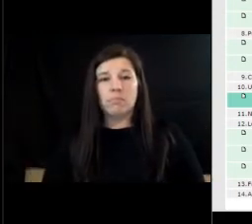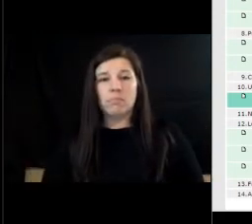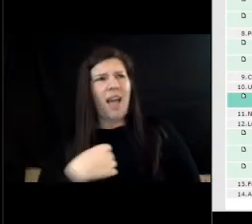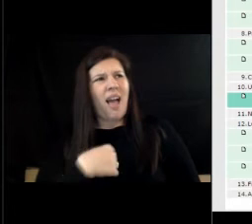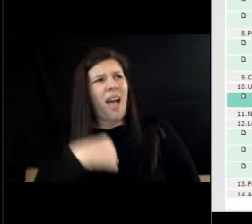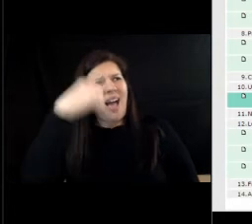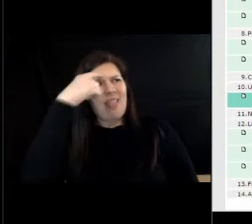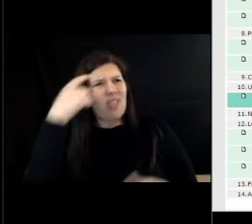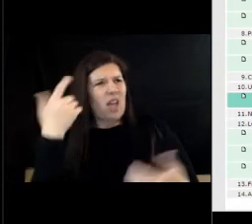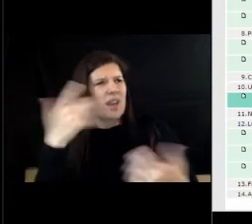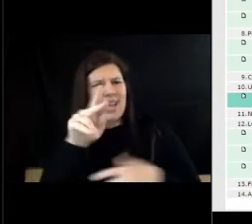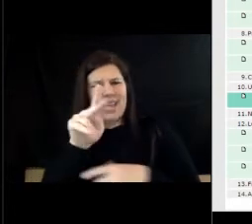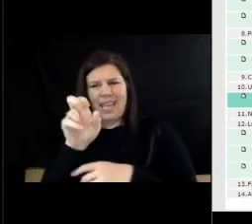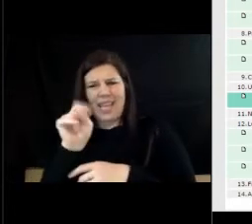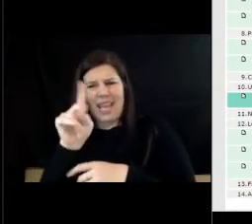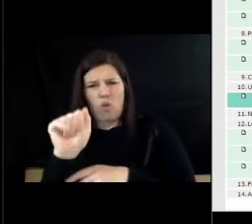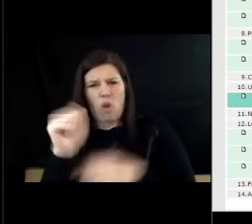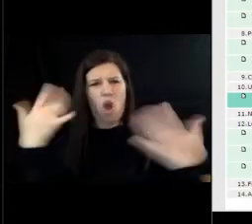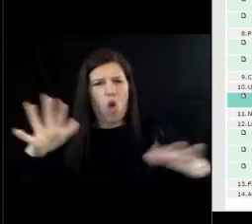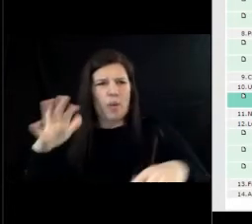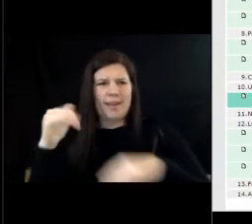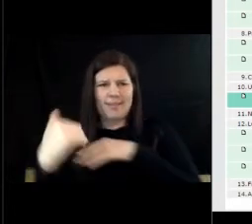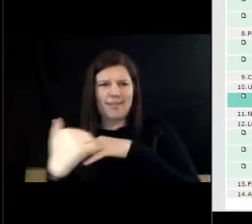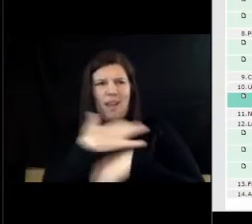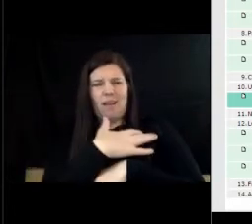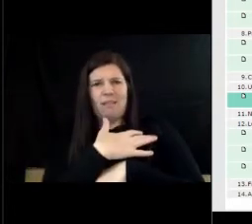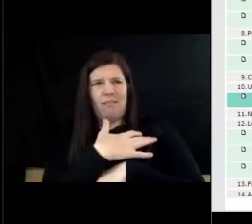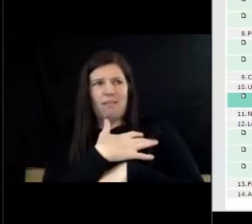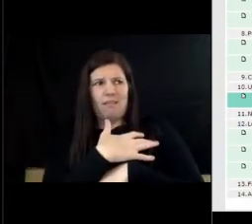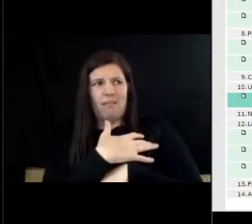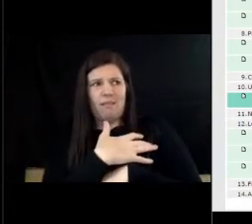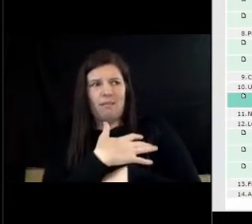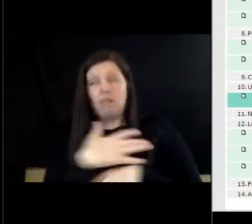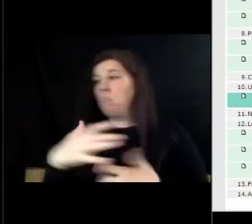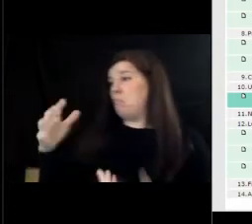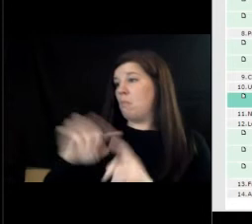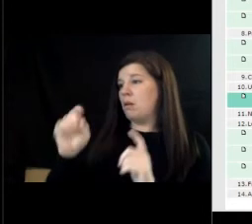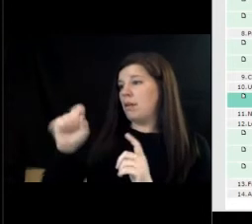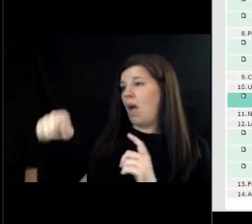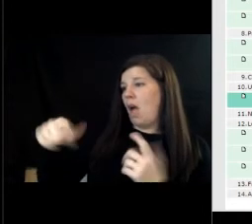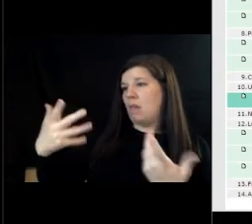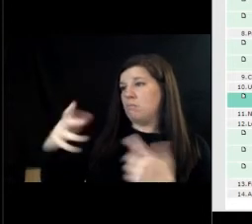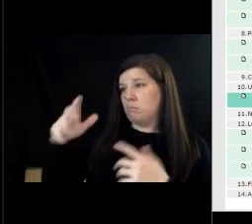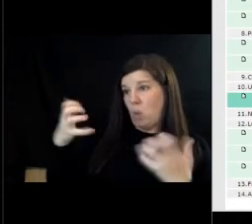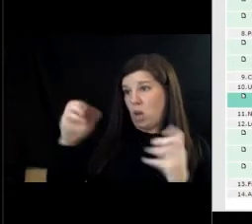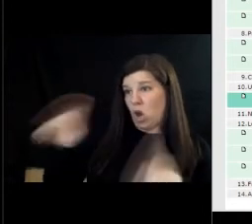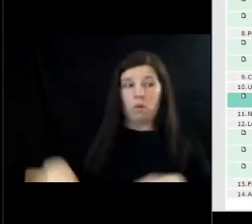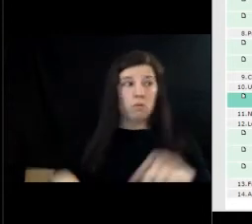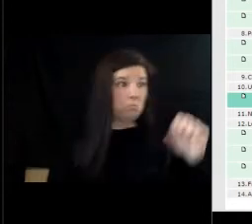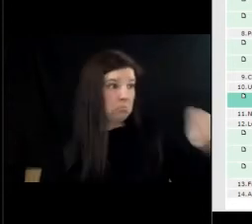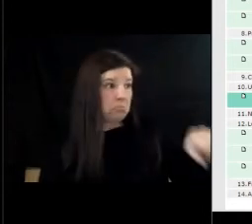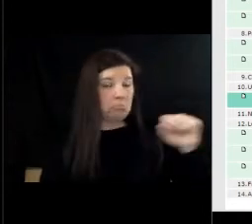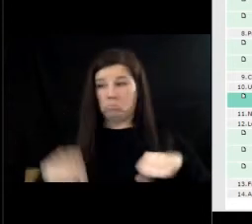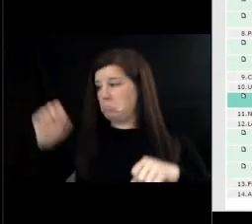um did we perhaps but the point is you want to go and yeah commissioner kelly that